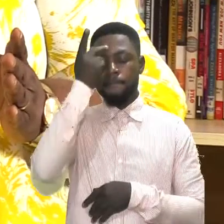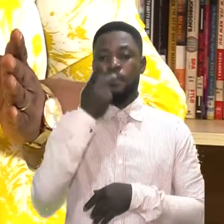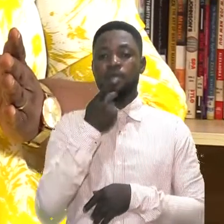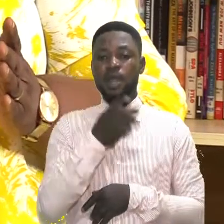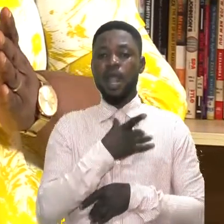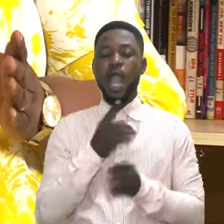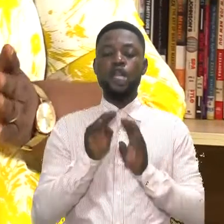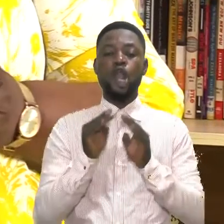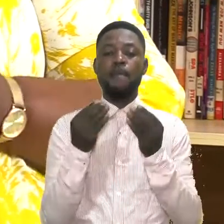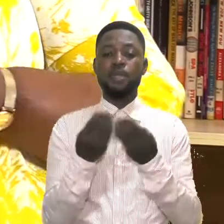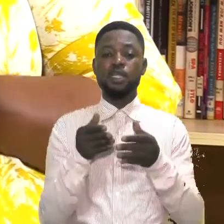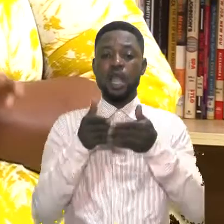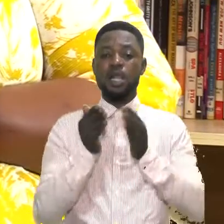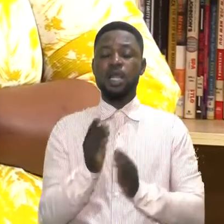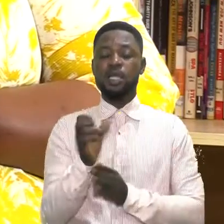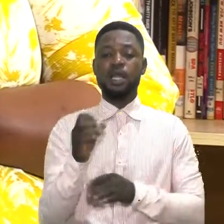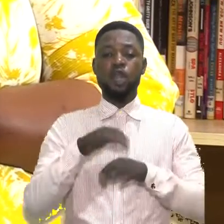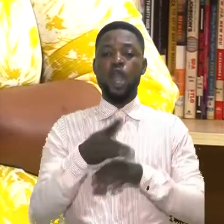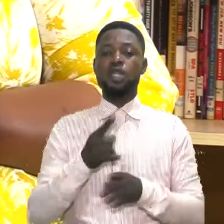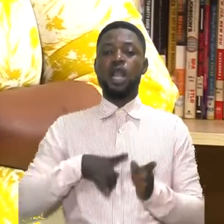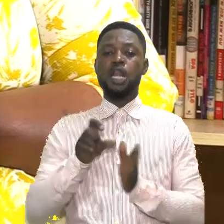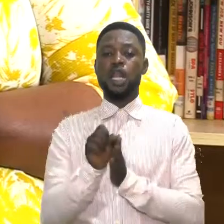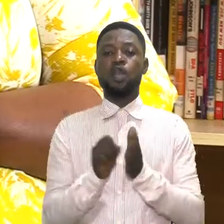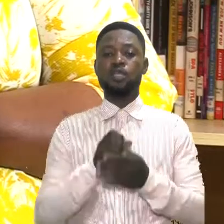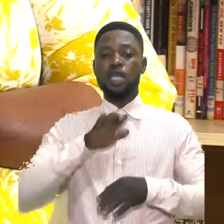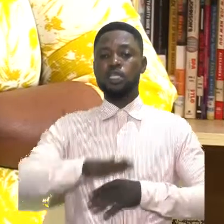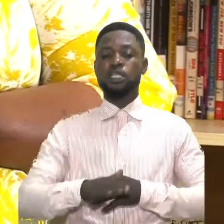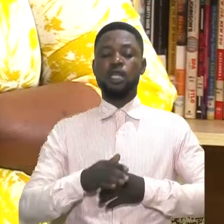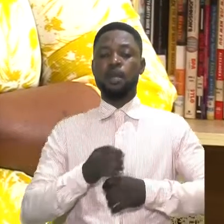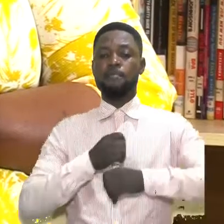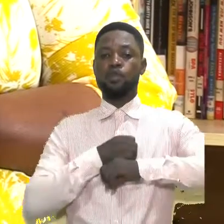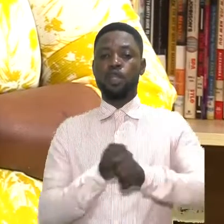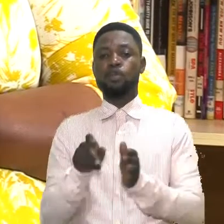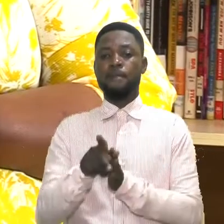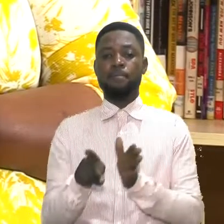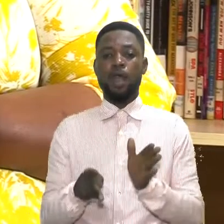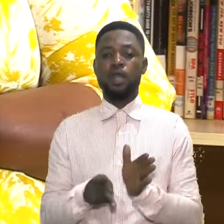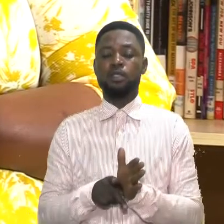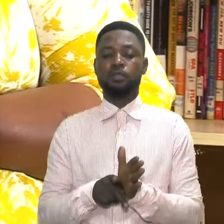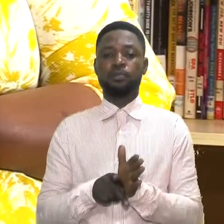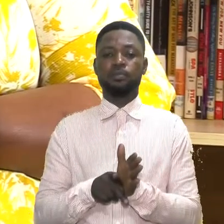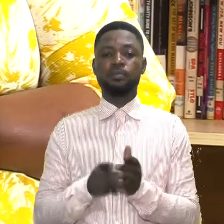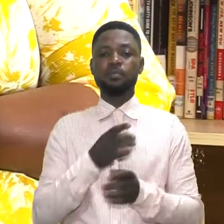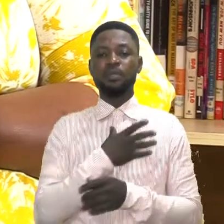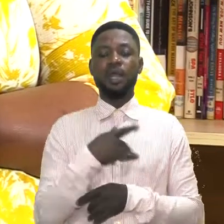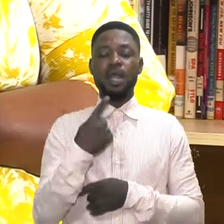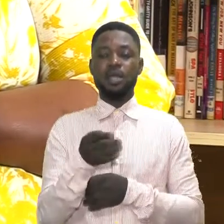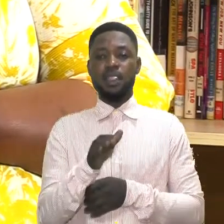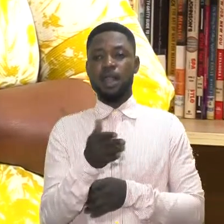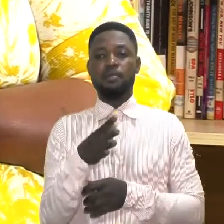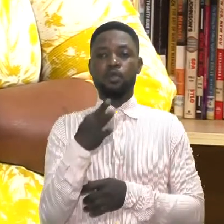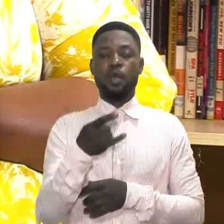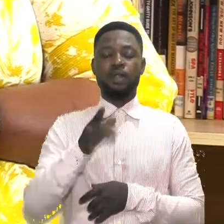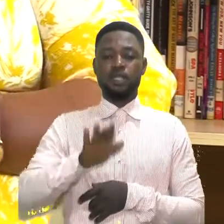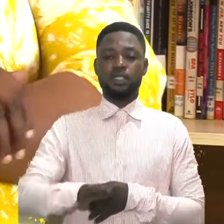and community leaders on the Lagos State Child Protection Policy and mandatory reporting policy and